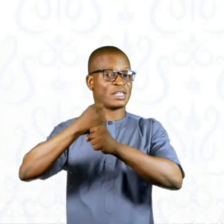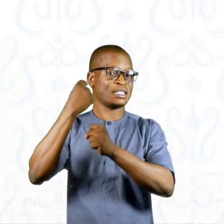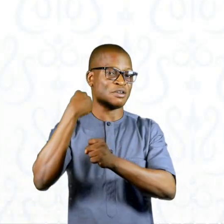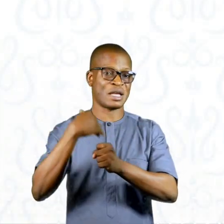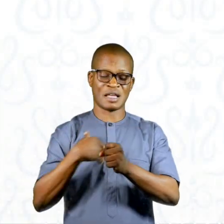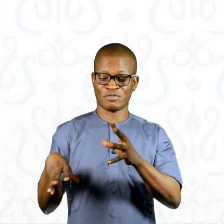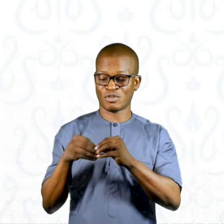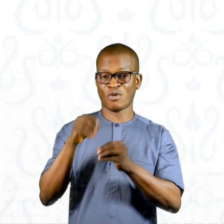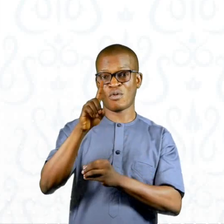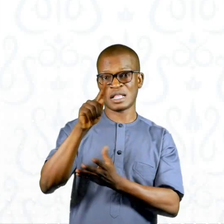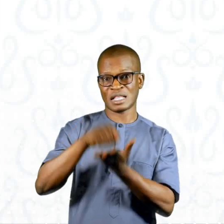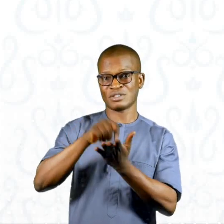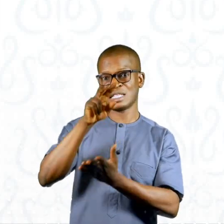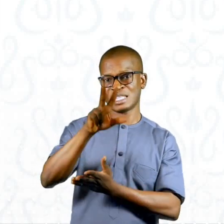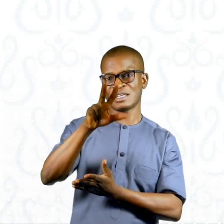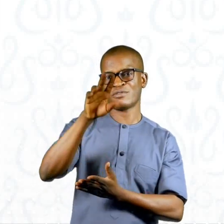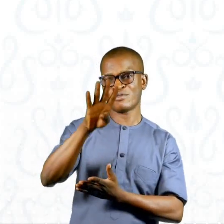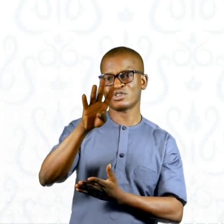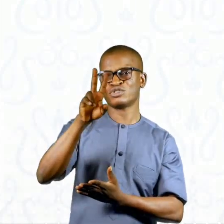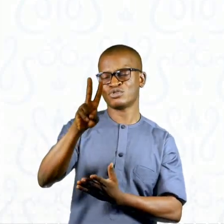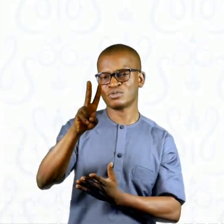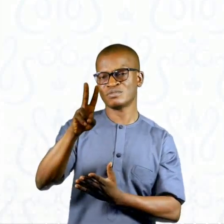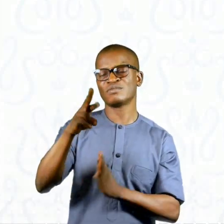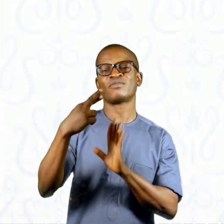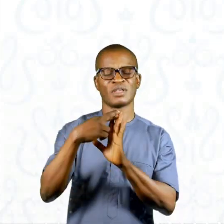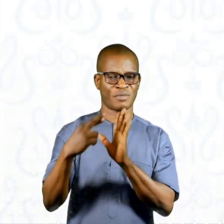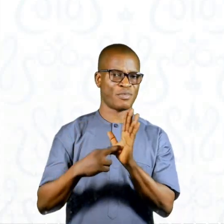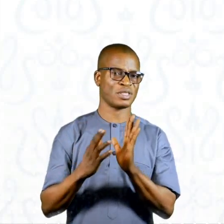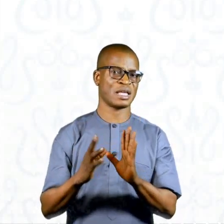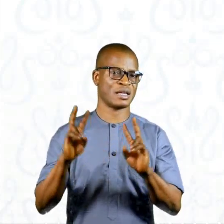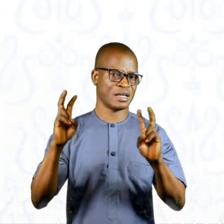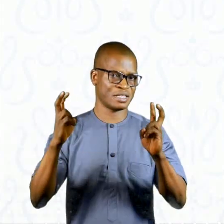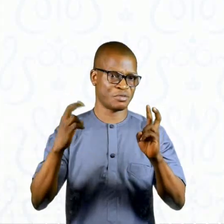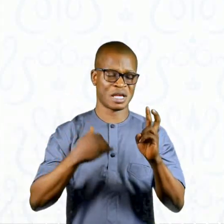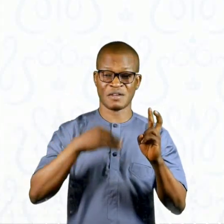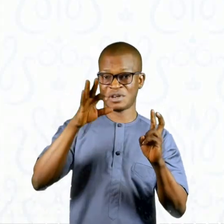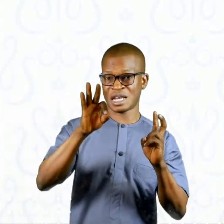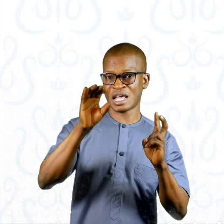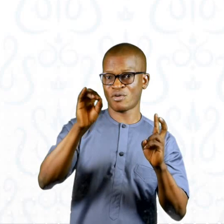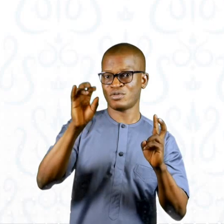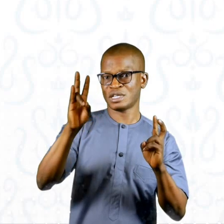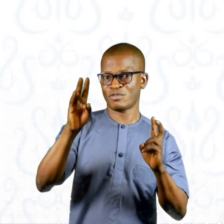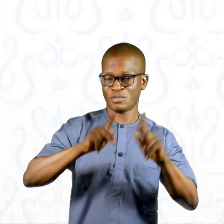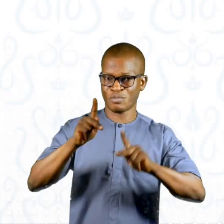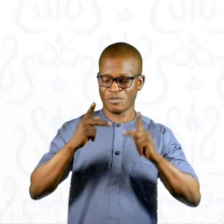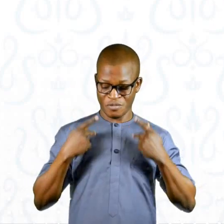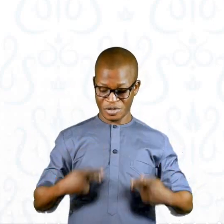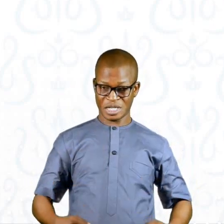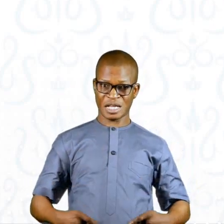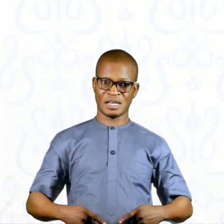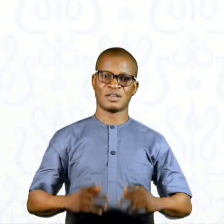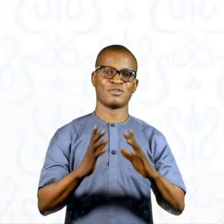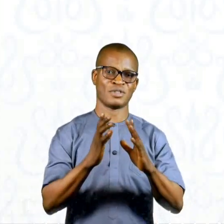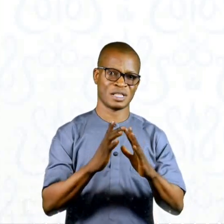1,342 reported cases. So we had 907 walk-ins and